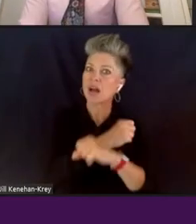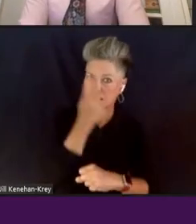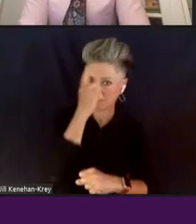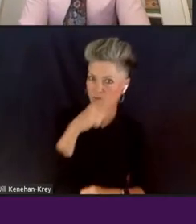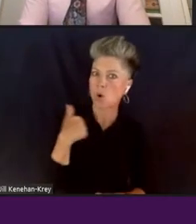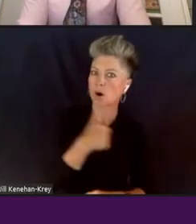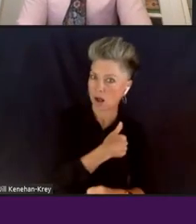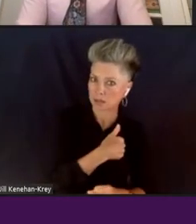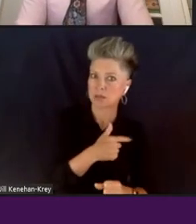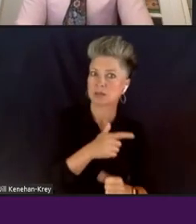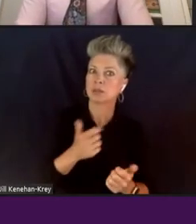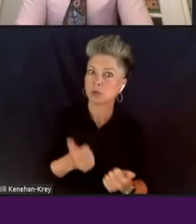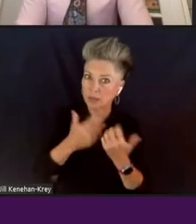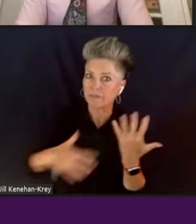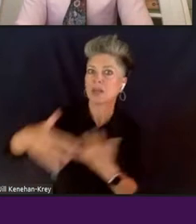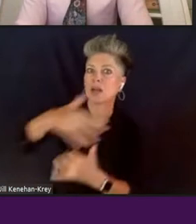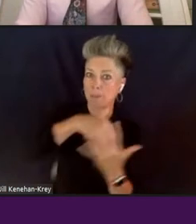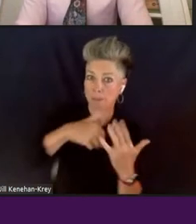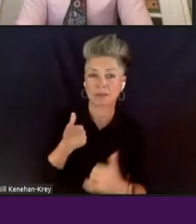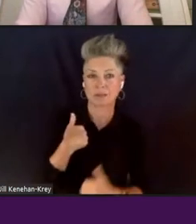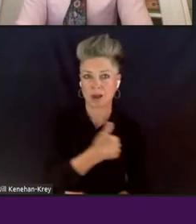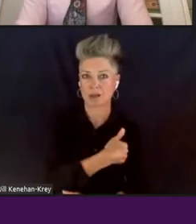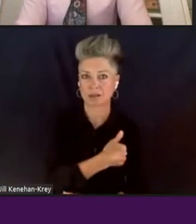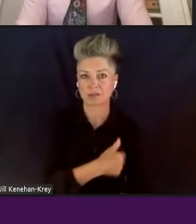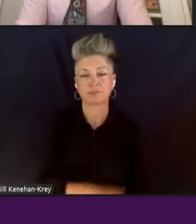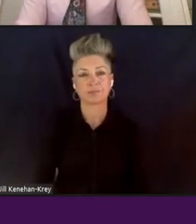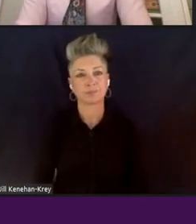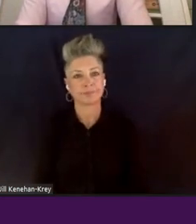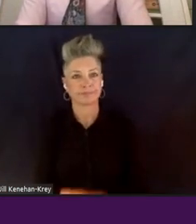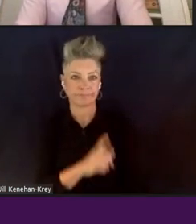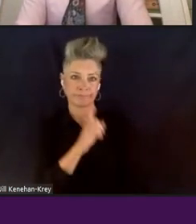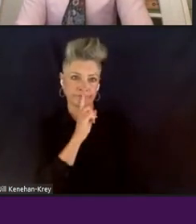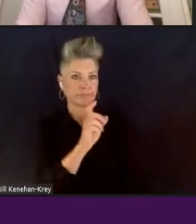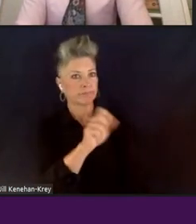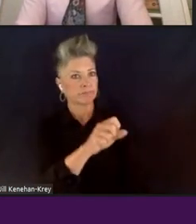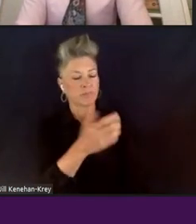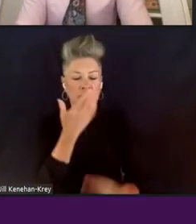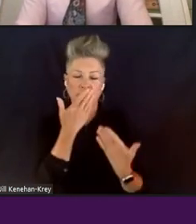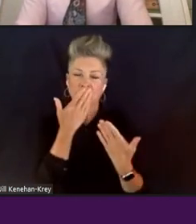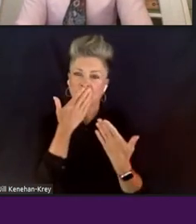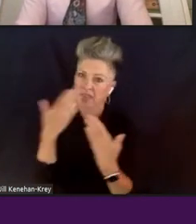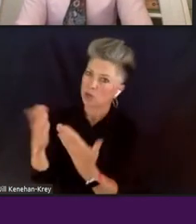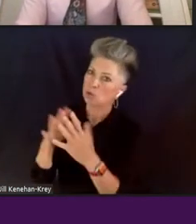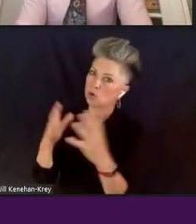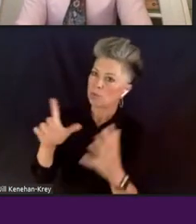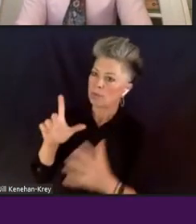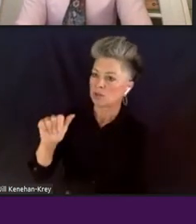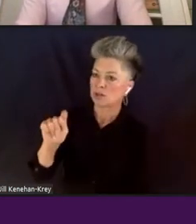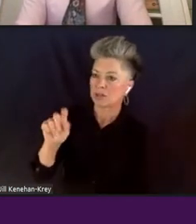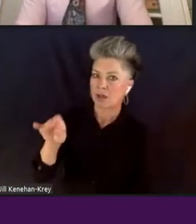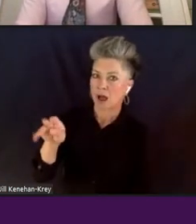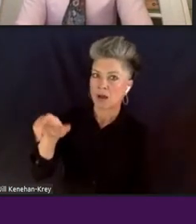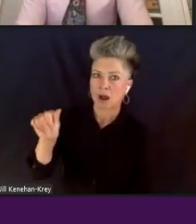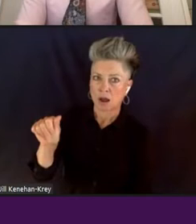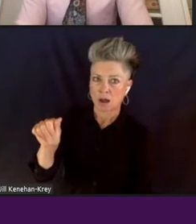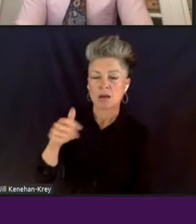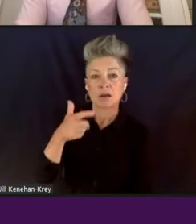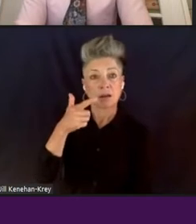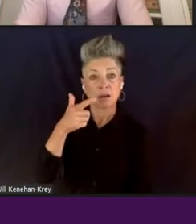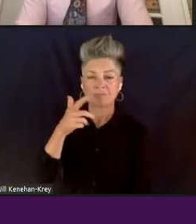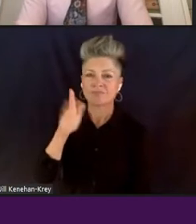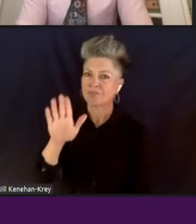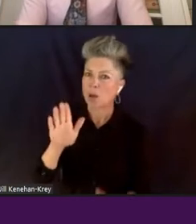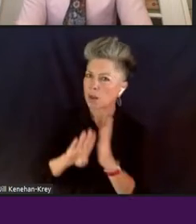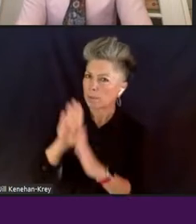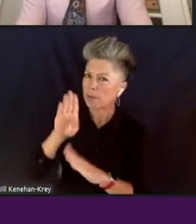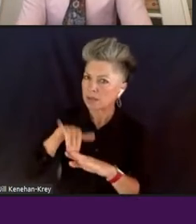Absolutely. Thank you so much for that Latonya. And I want to, I want to build on that notion because when I'm struck by being here, um,